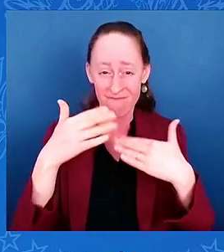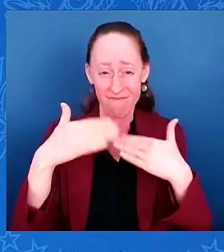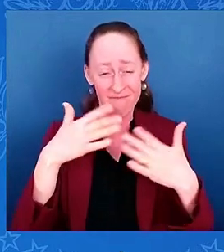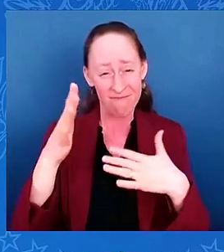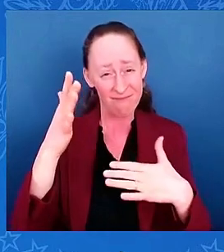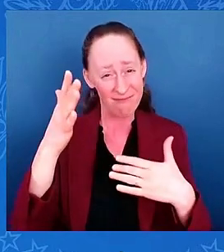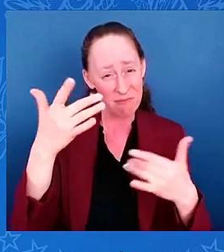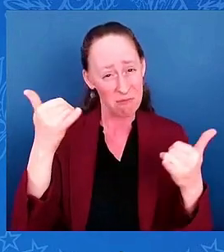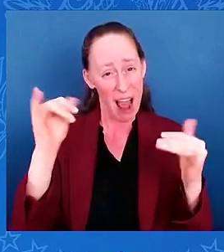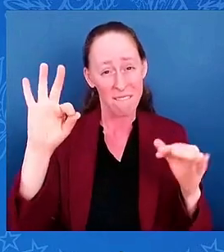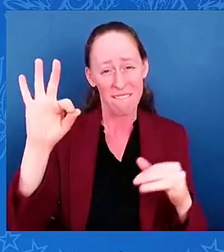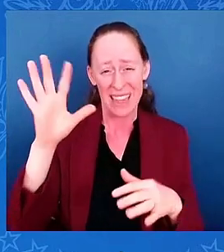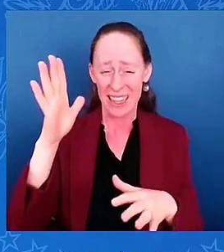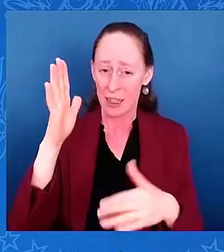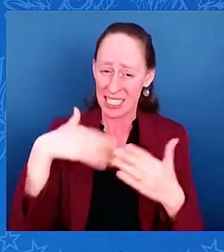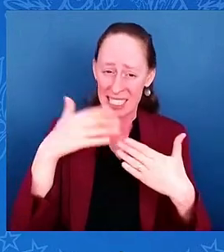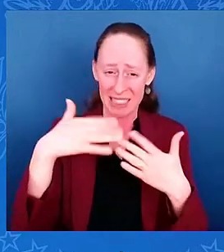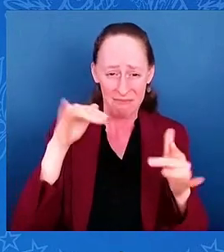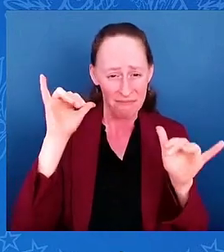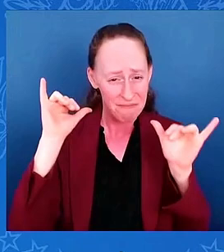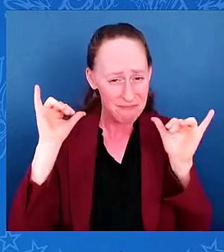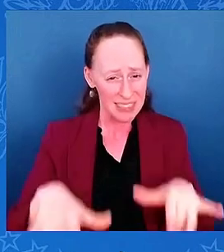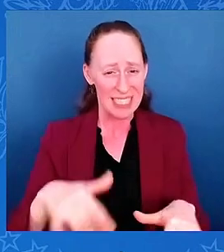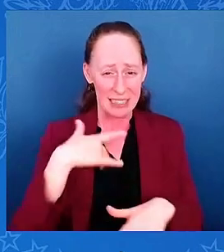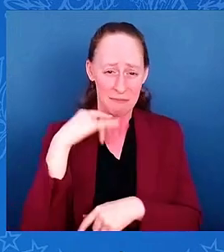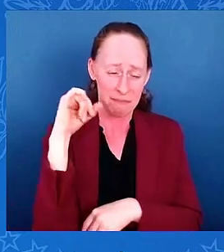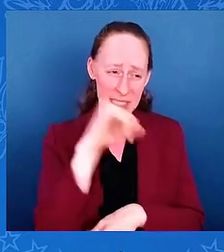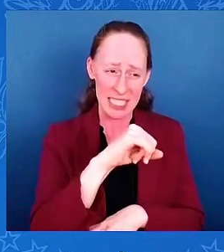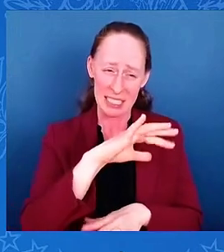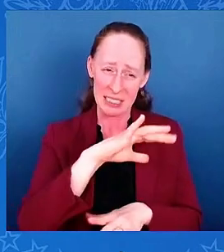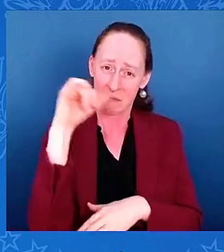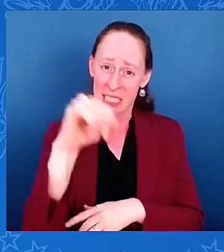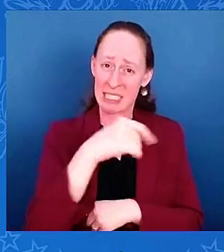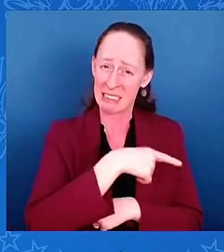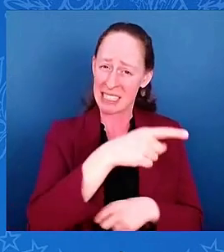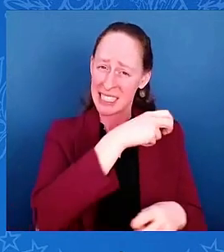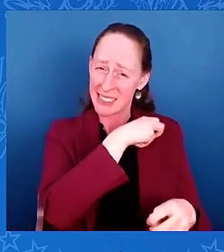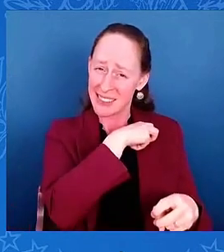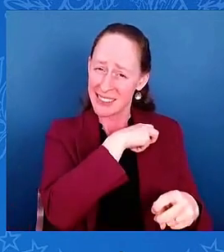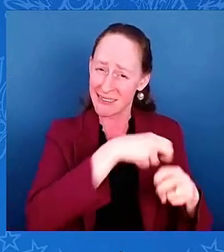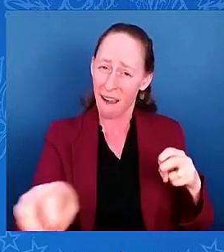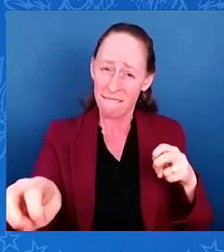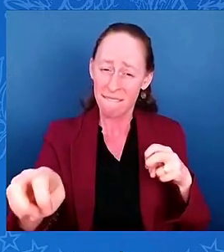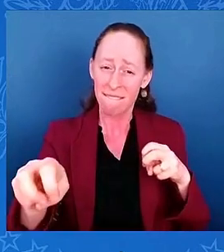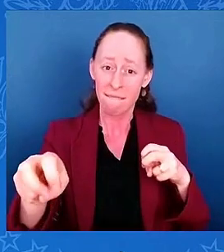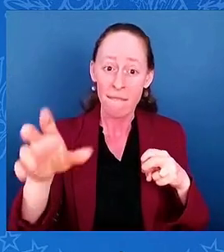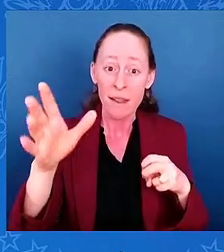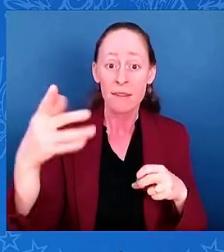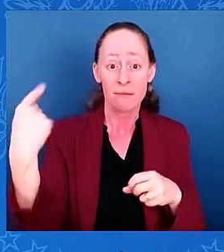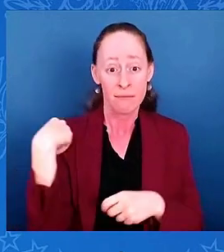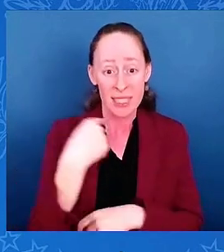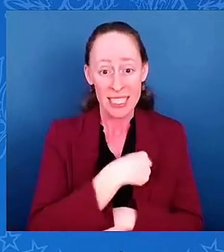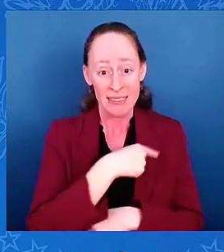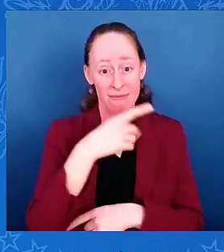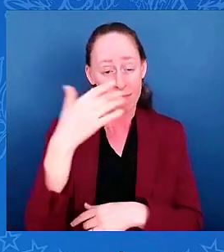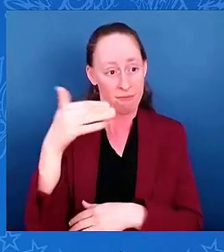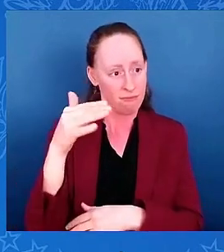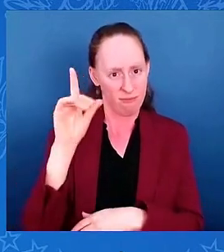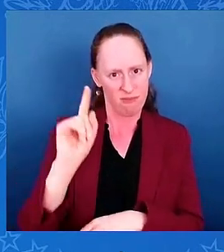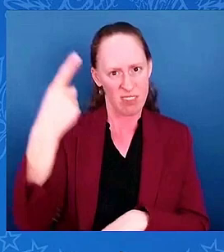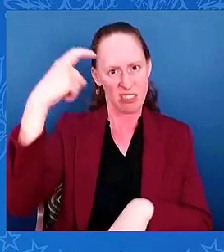in the NFL history books as just the second back-to-back Super Bowl championship team this century.